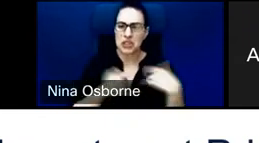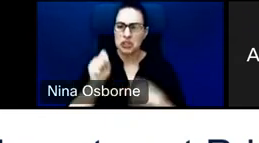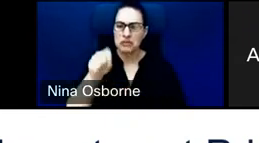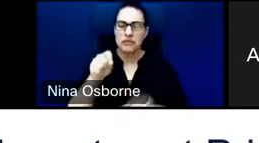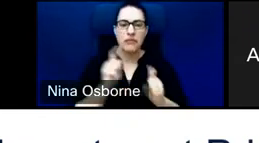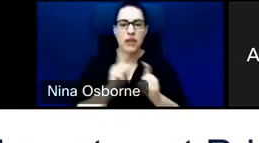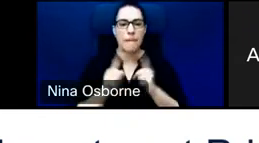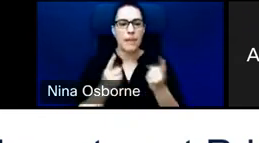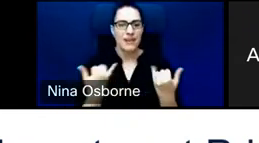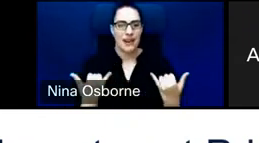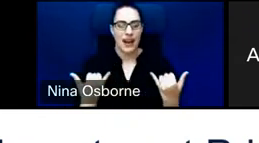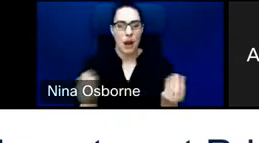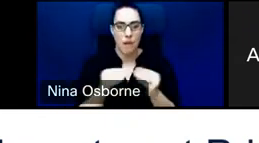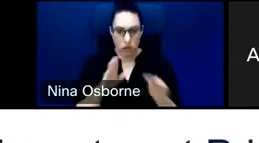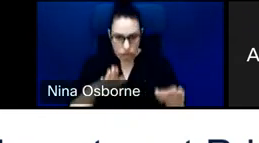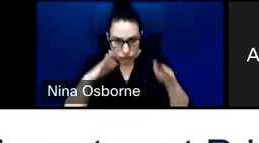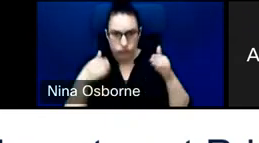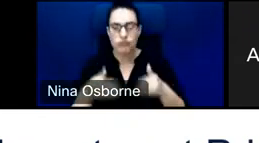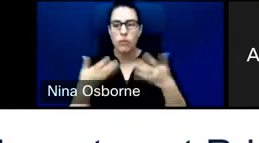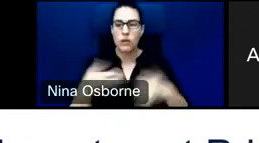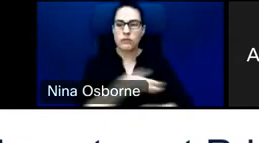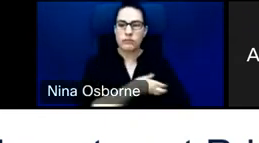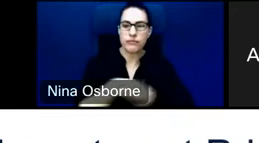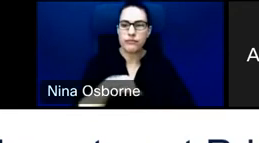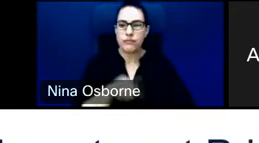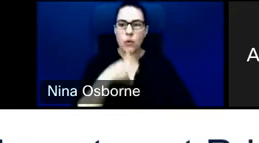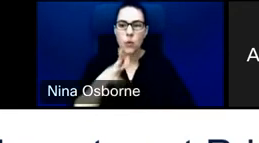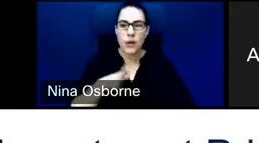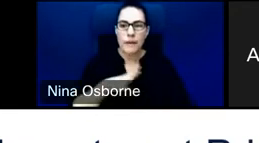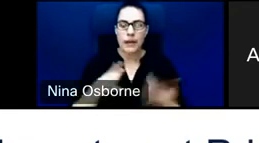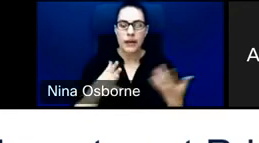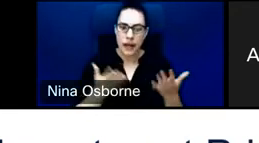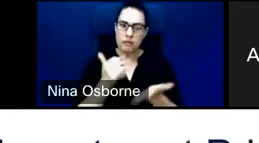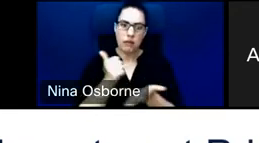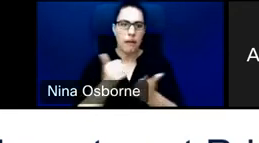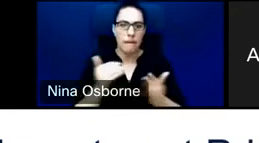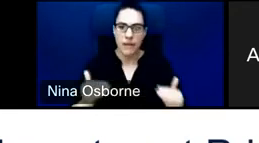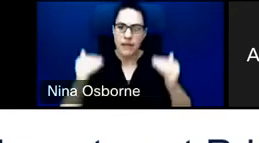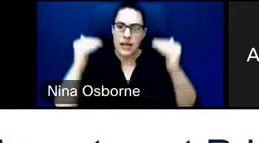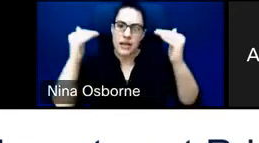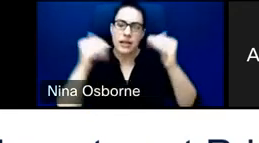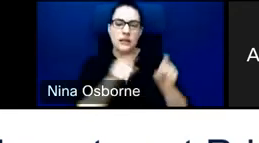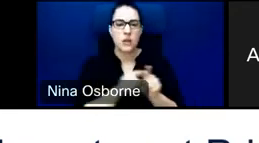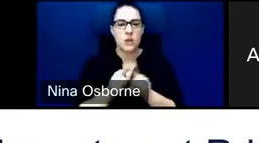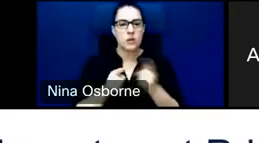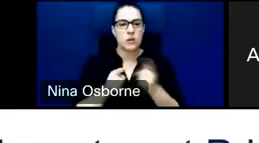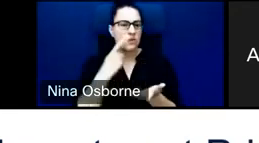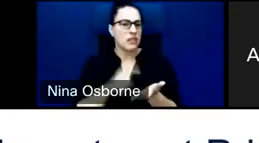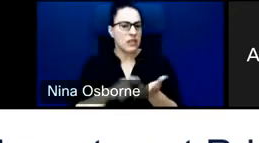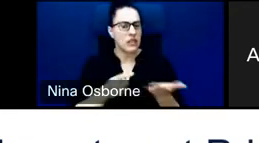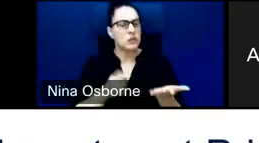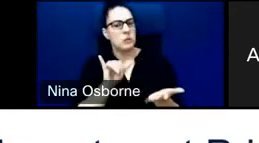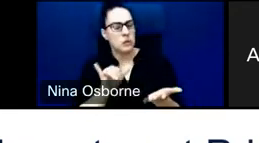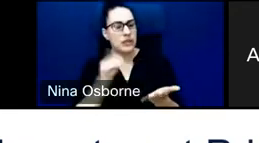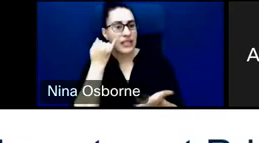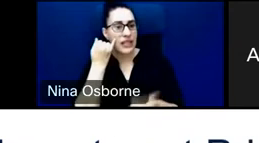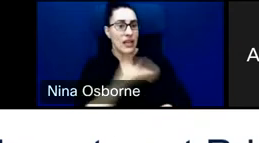intentional about advancing women's economic empowerment, recognizing that we see women as an accelerator. Investments in women